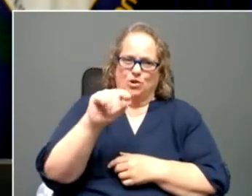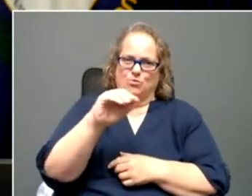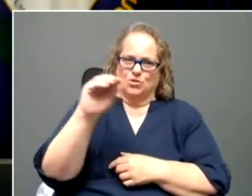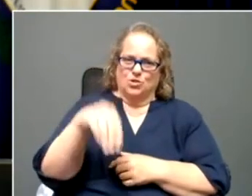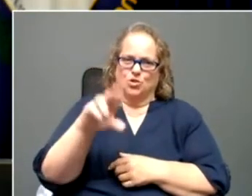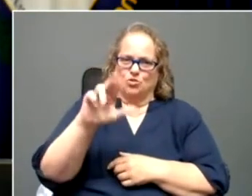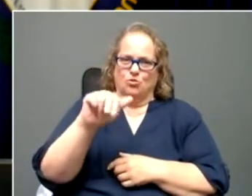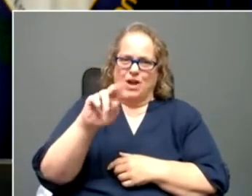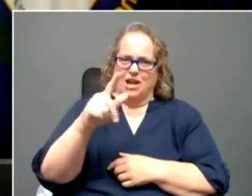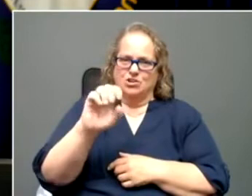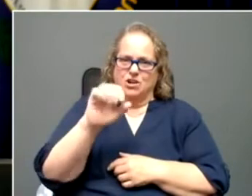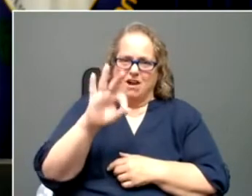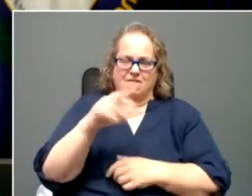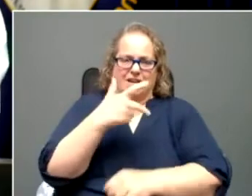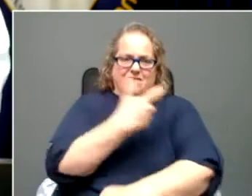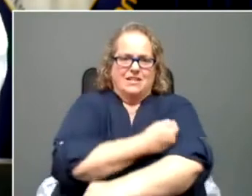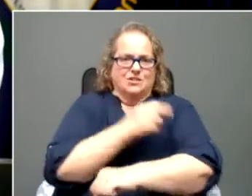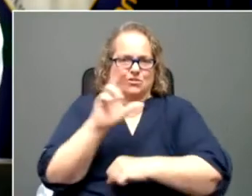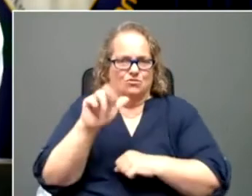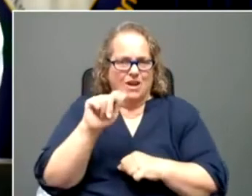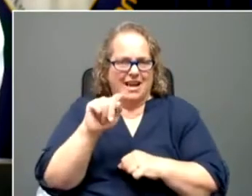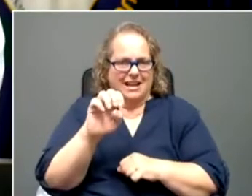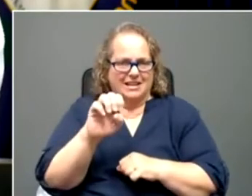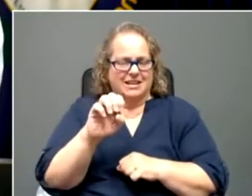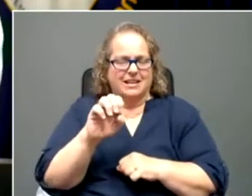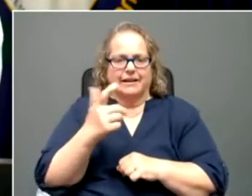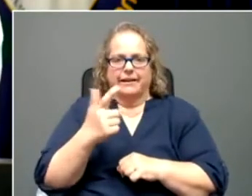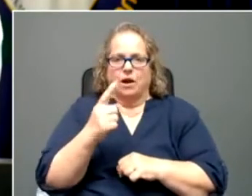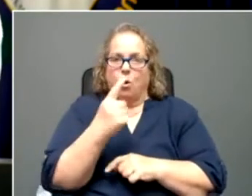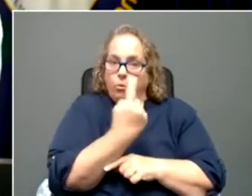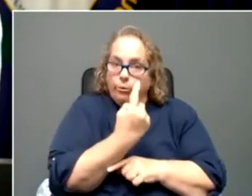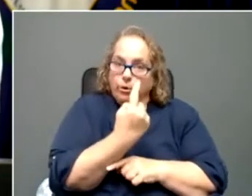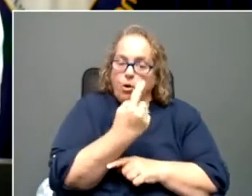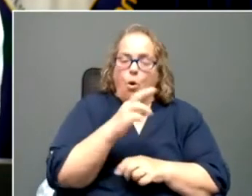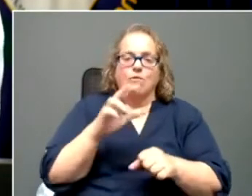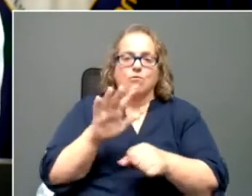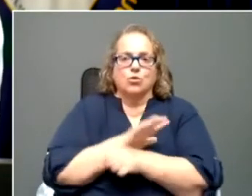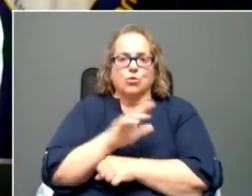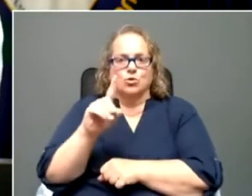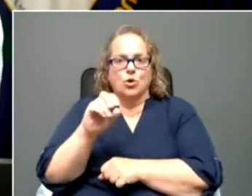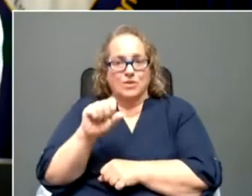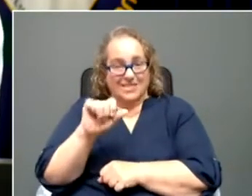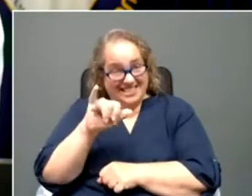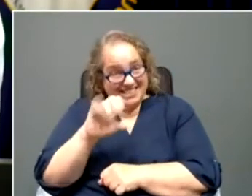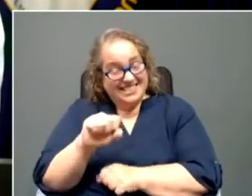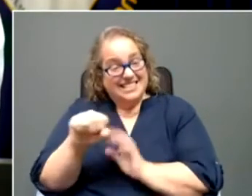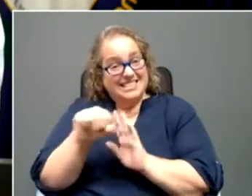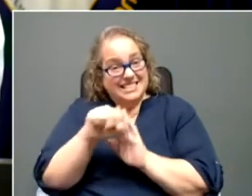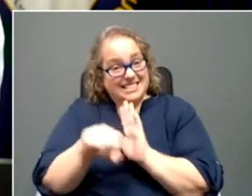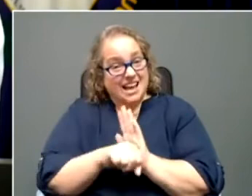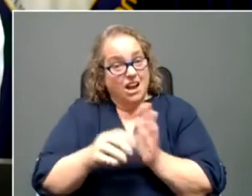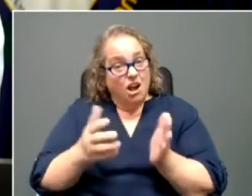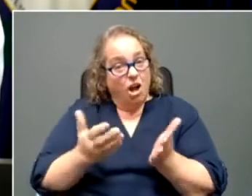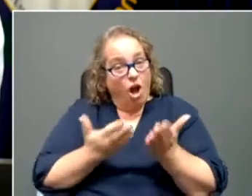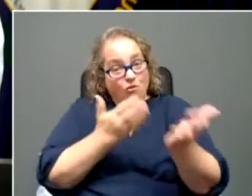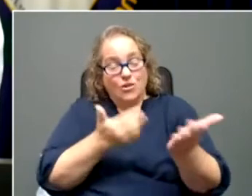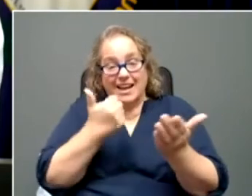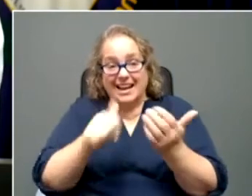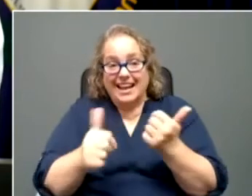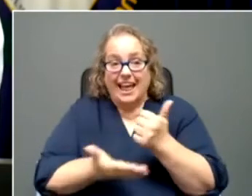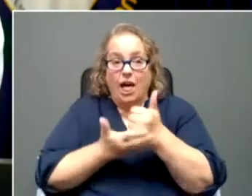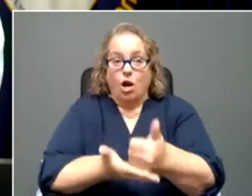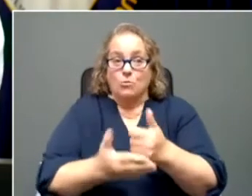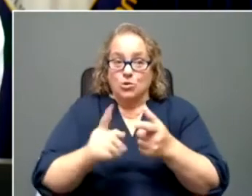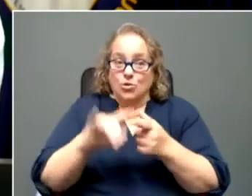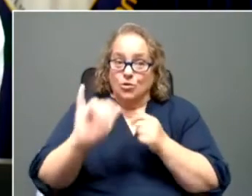vaccine rates for either single dose or fully dosed. Is the state offering any help to those counties, uh, any